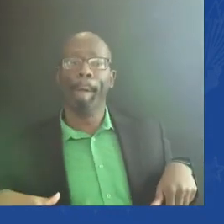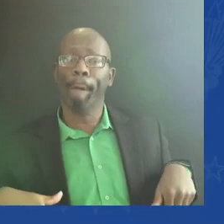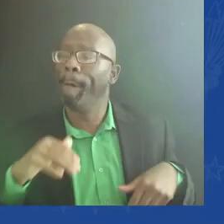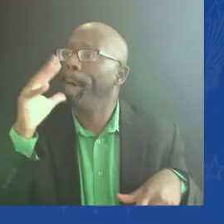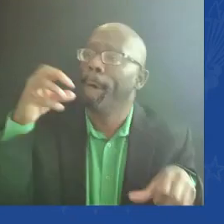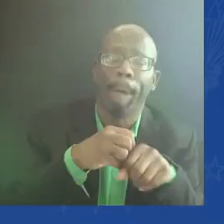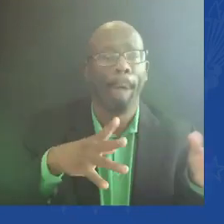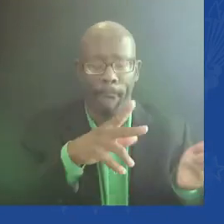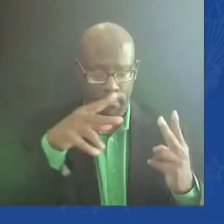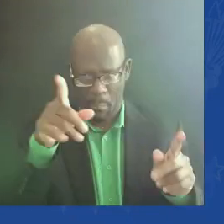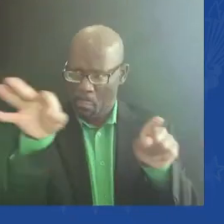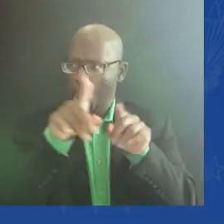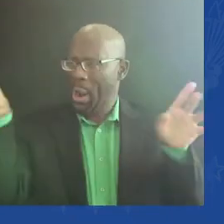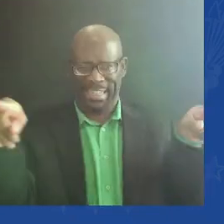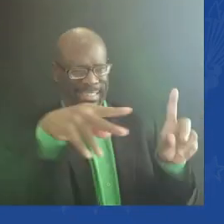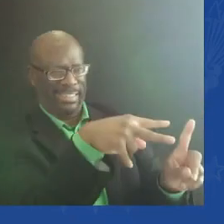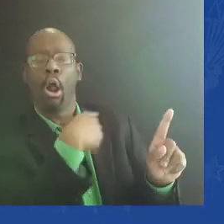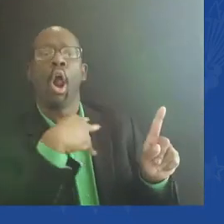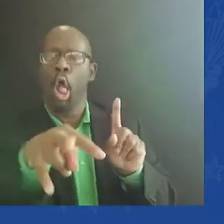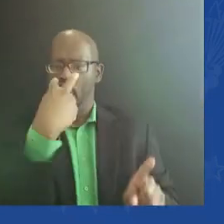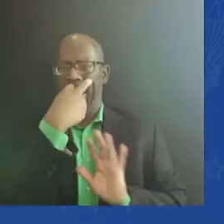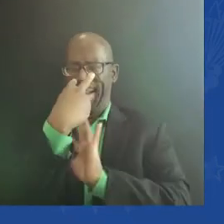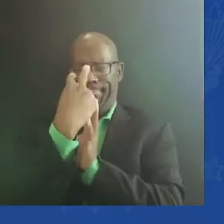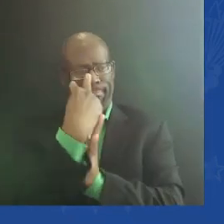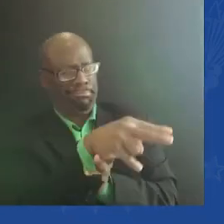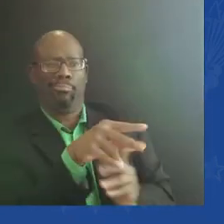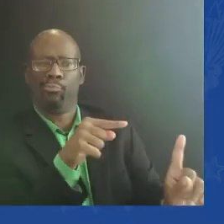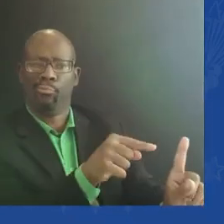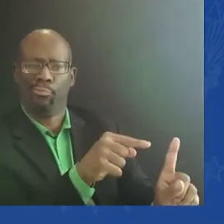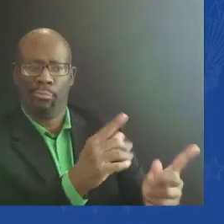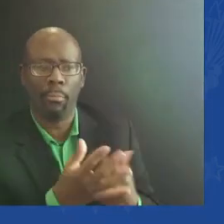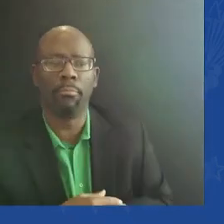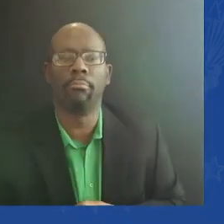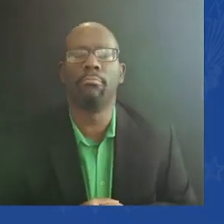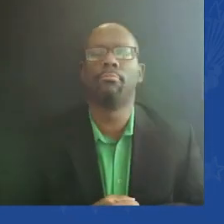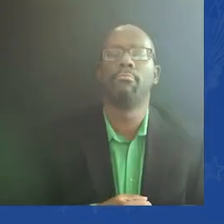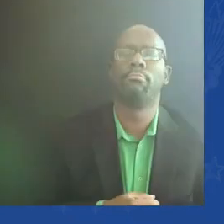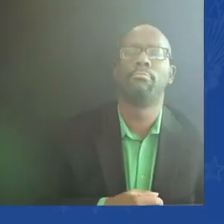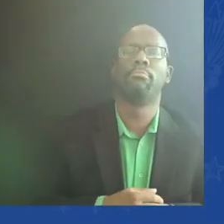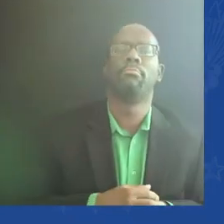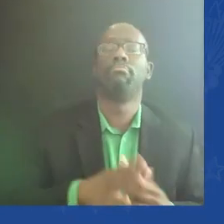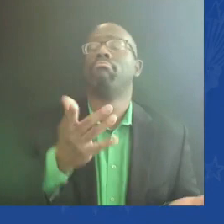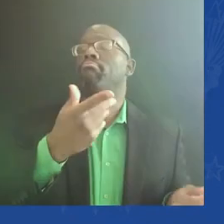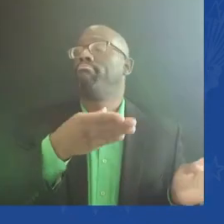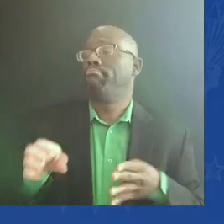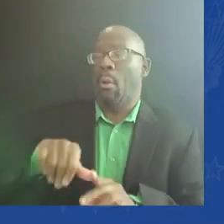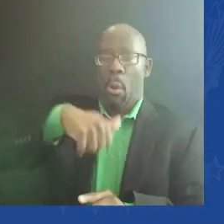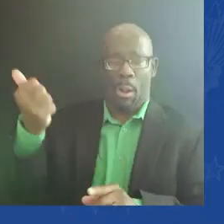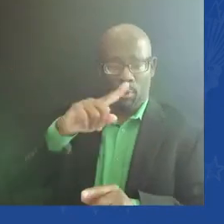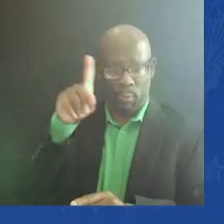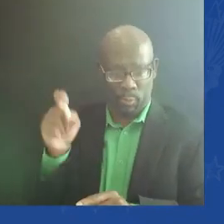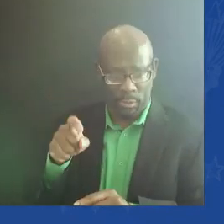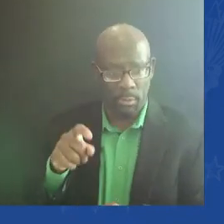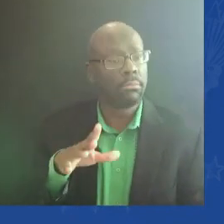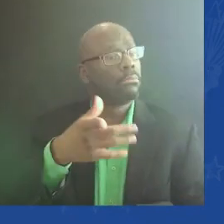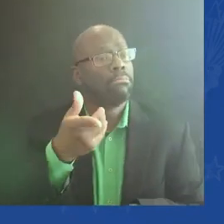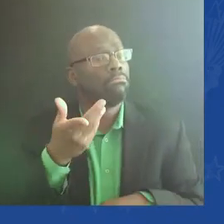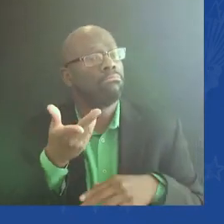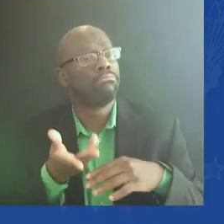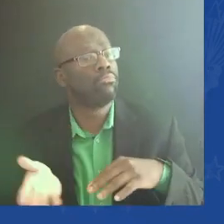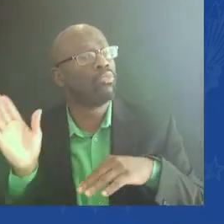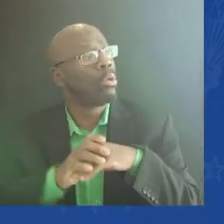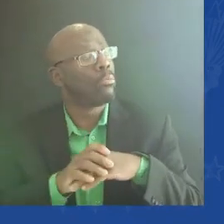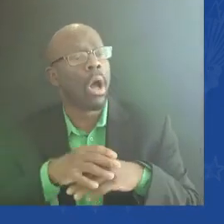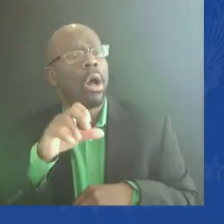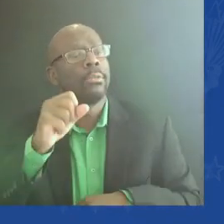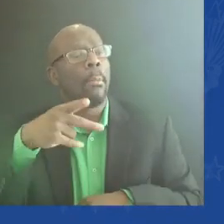considering taking if OPEC Plus does not raise supply? And do you see any irony in pushing them to increase oil production